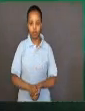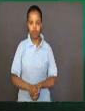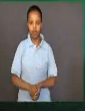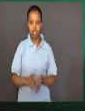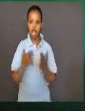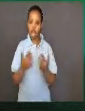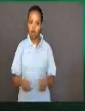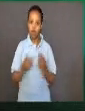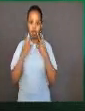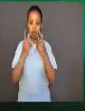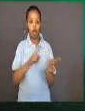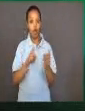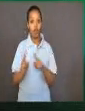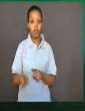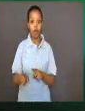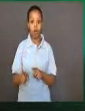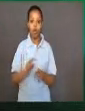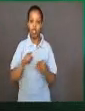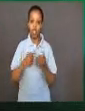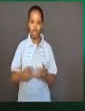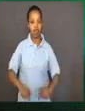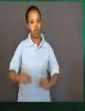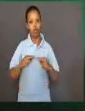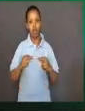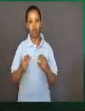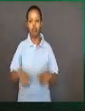the eternity of life theory.